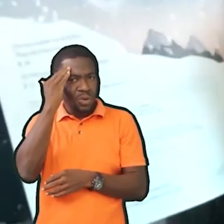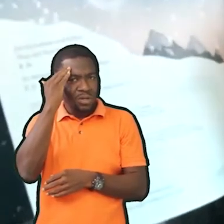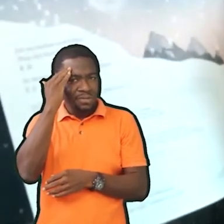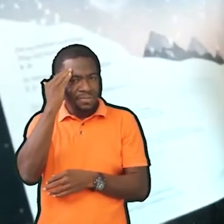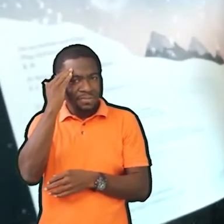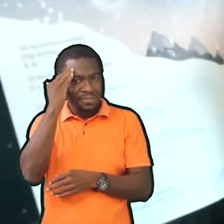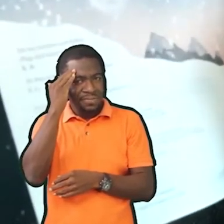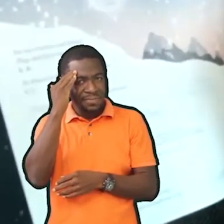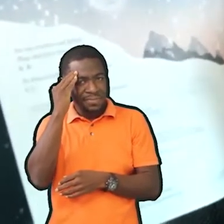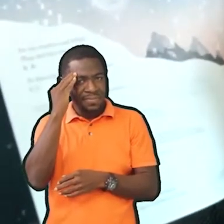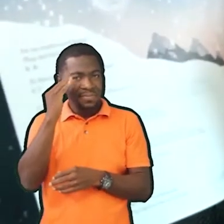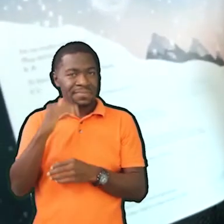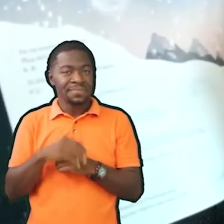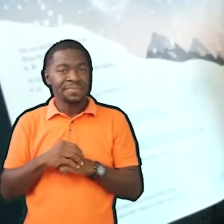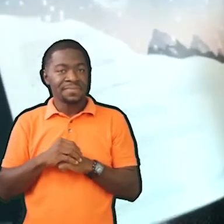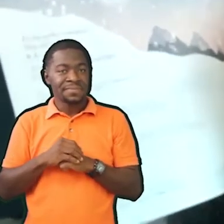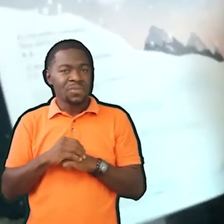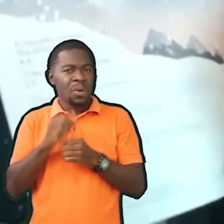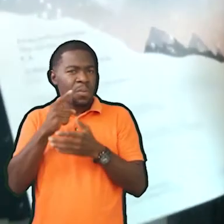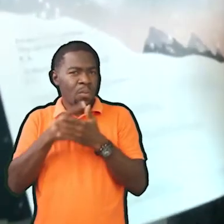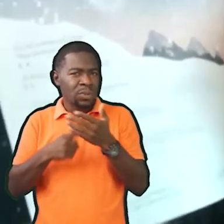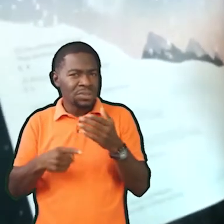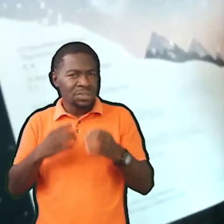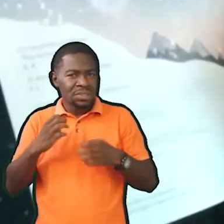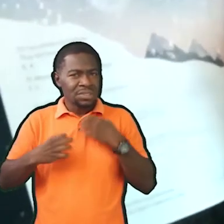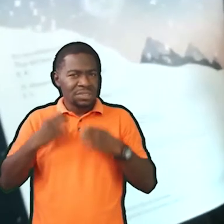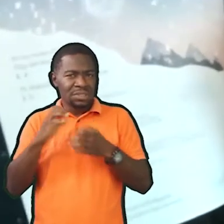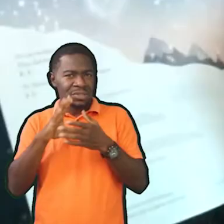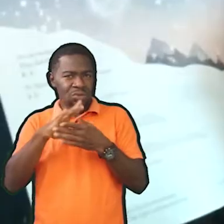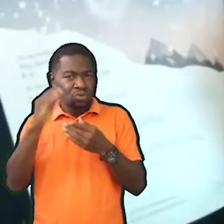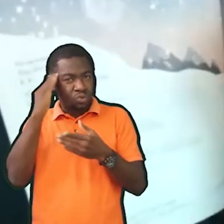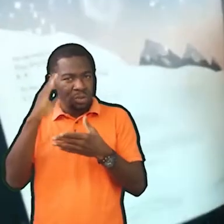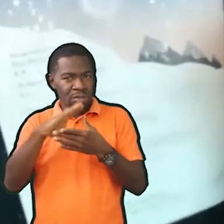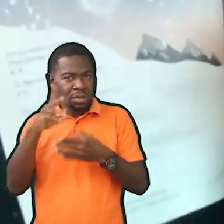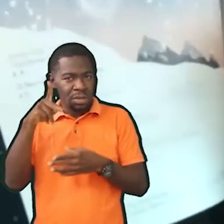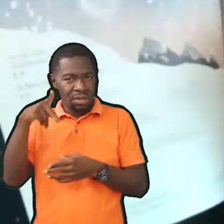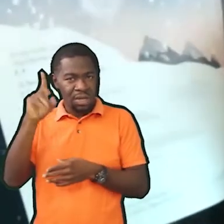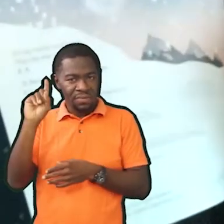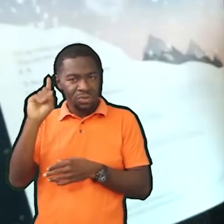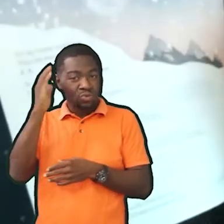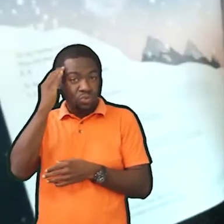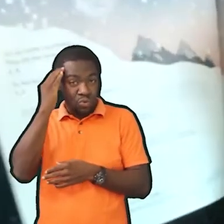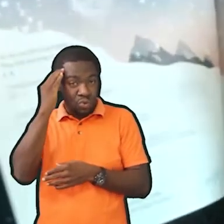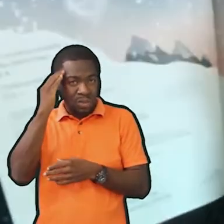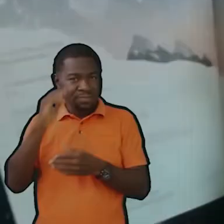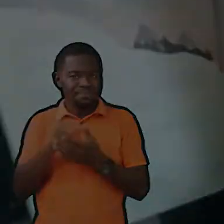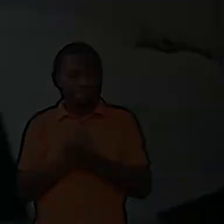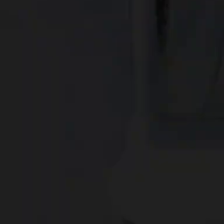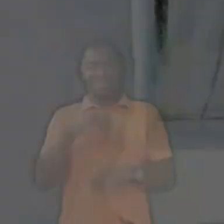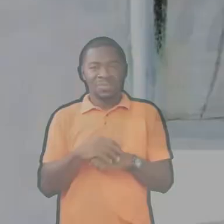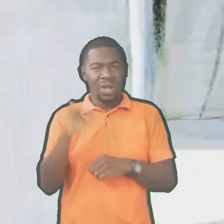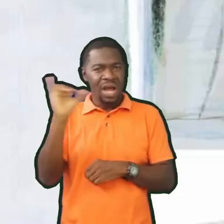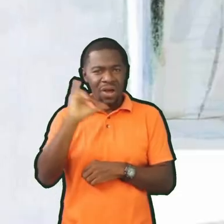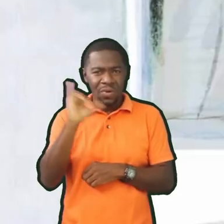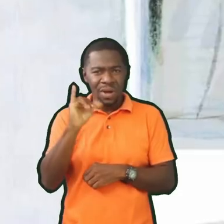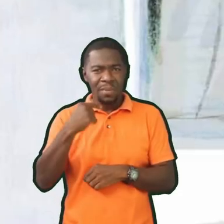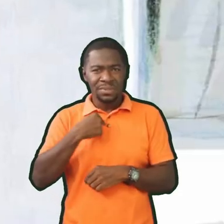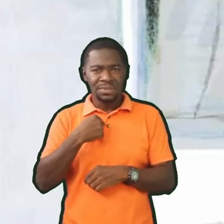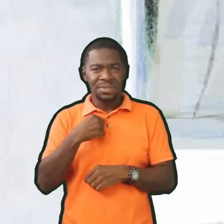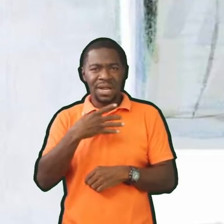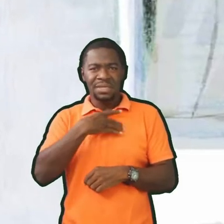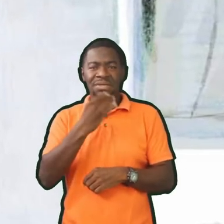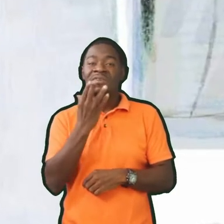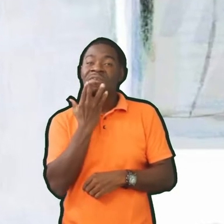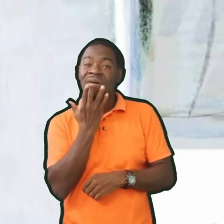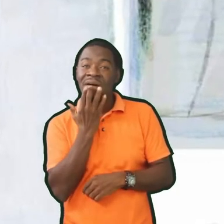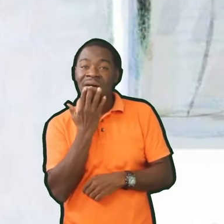I think, the emotional story that is in this book.